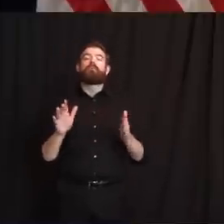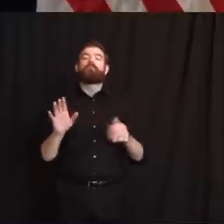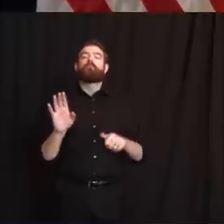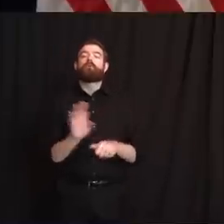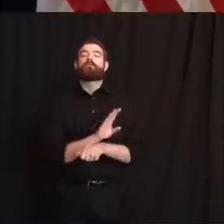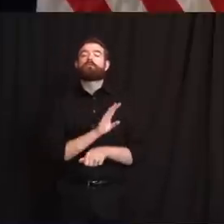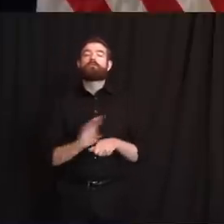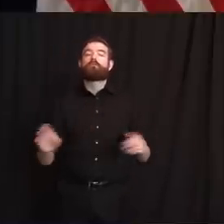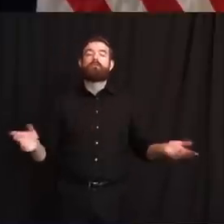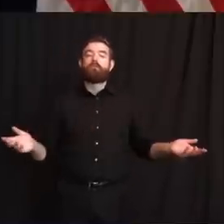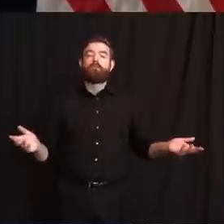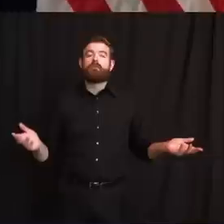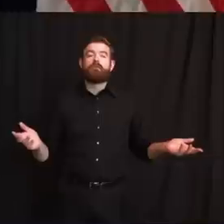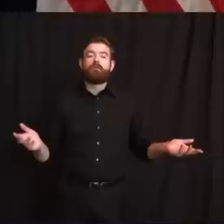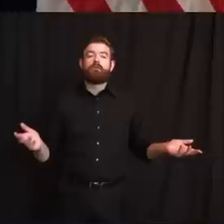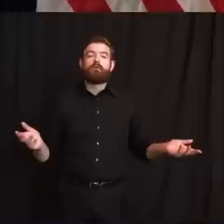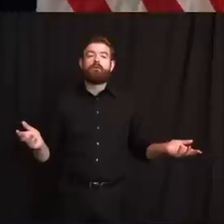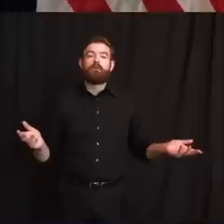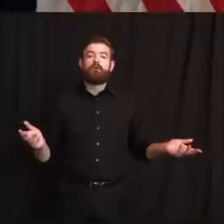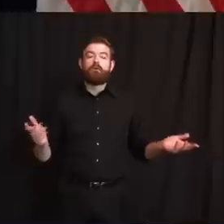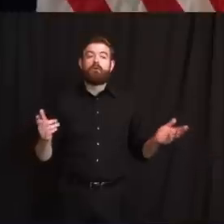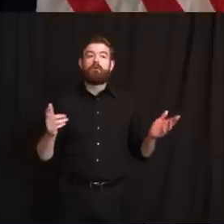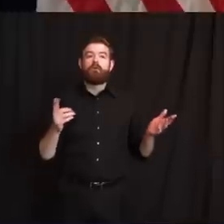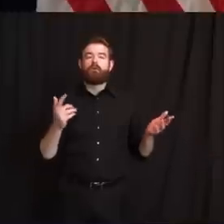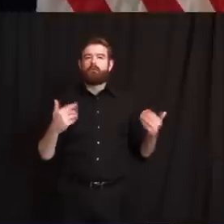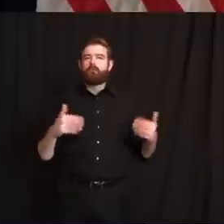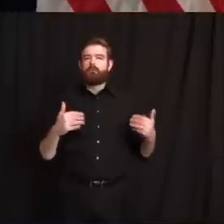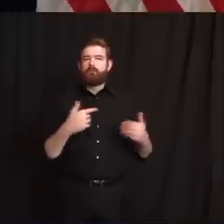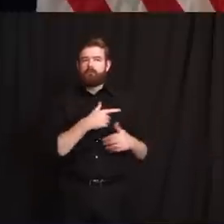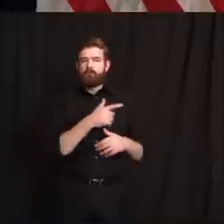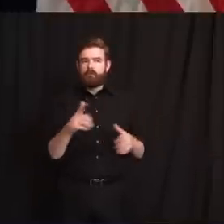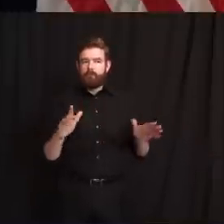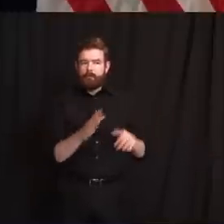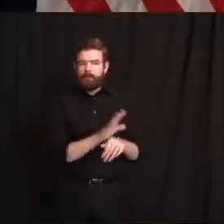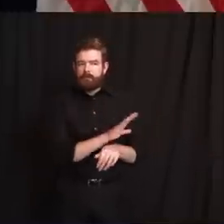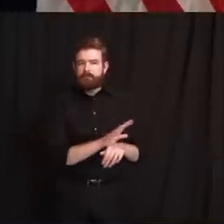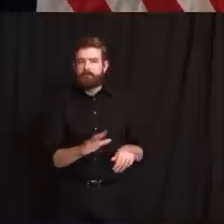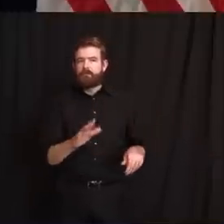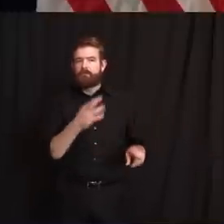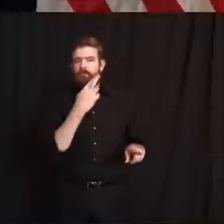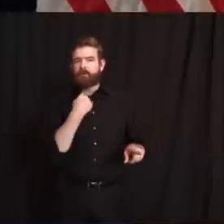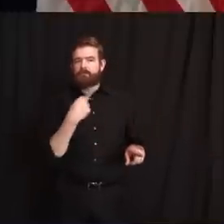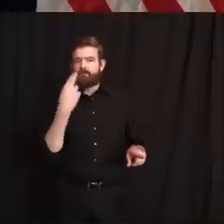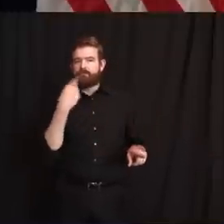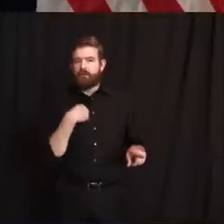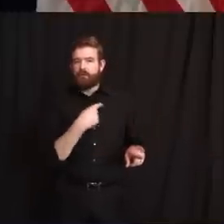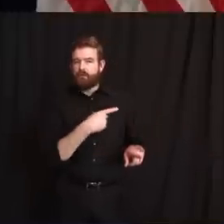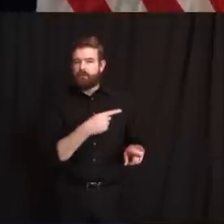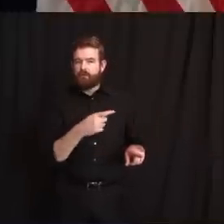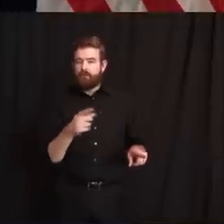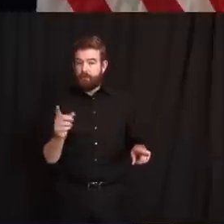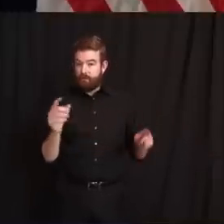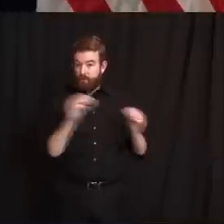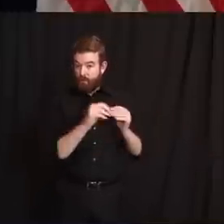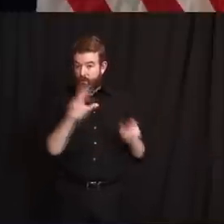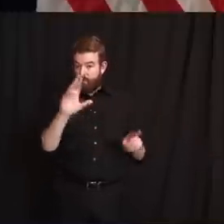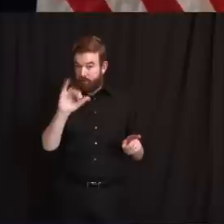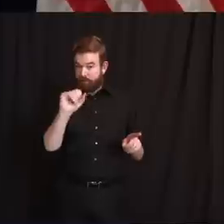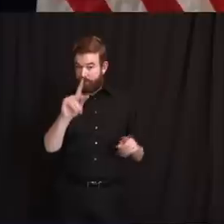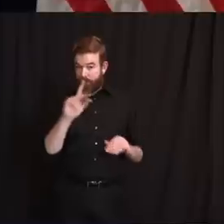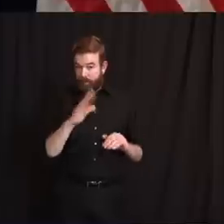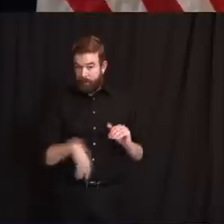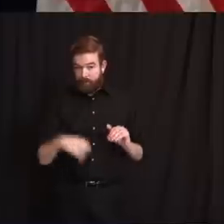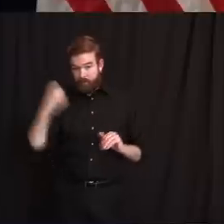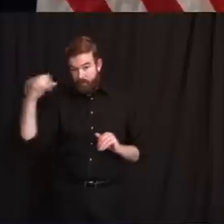business, uh, such as a boutique when they open their doors? Your first question on unity. Do you mean in, in, with the aftermath